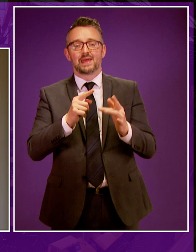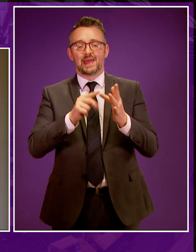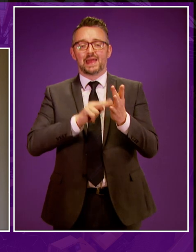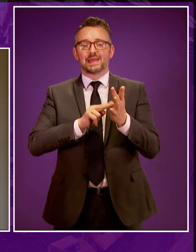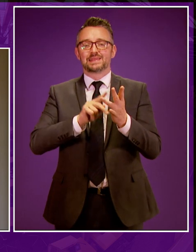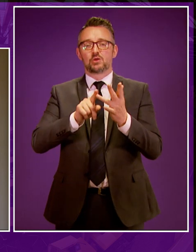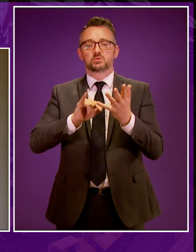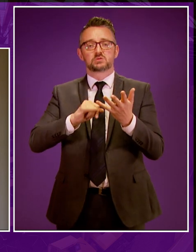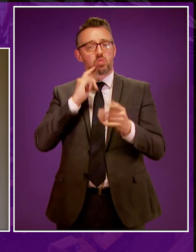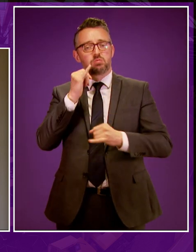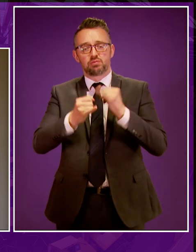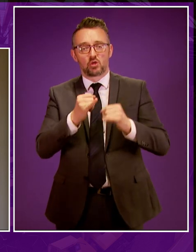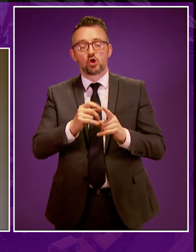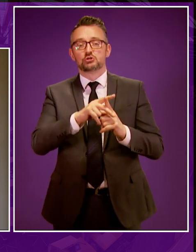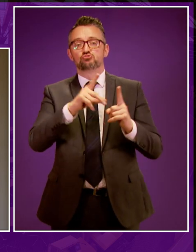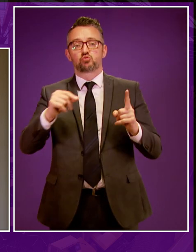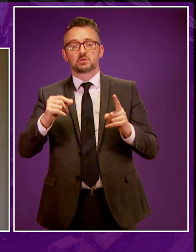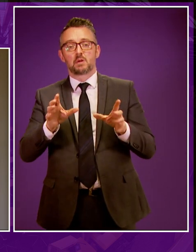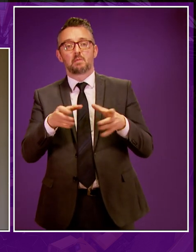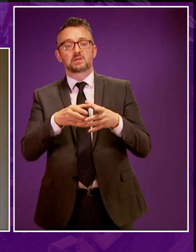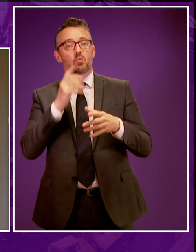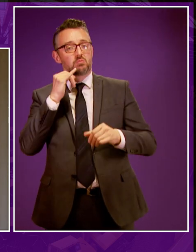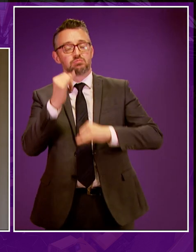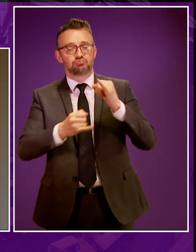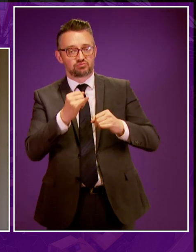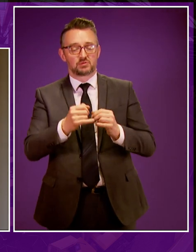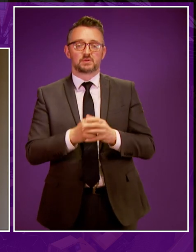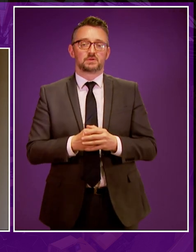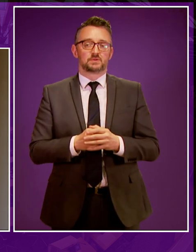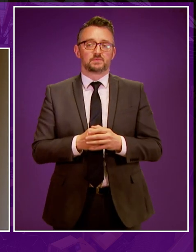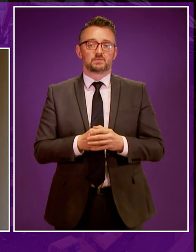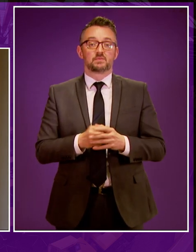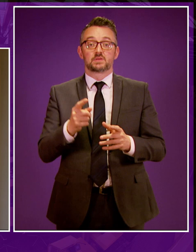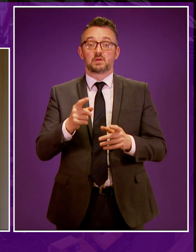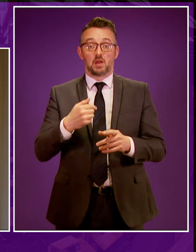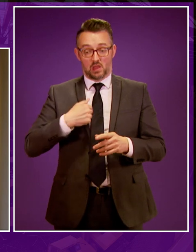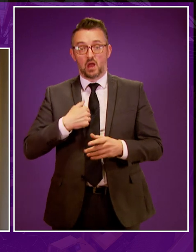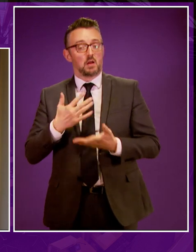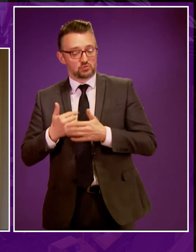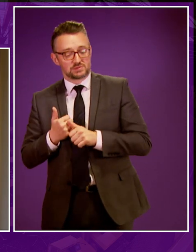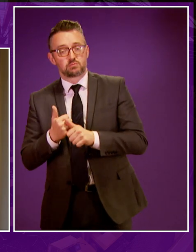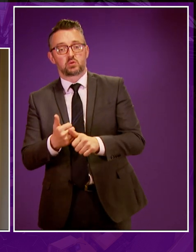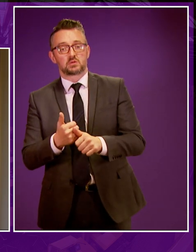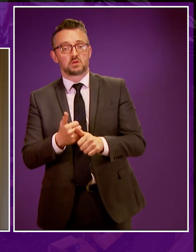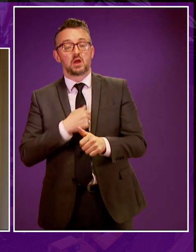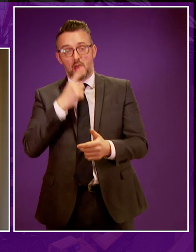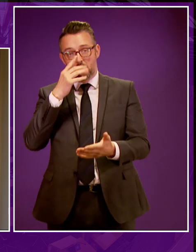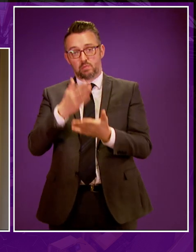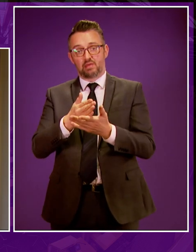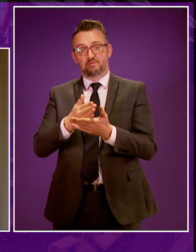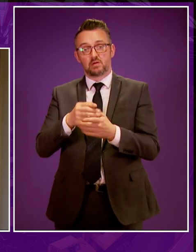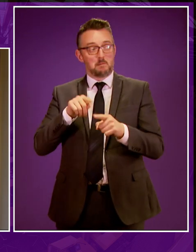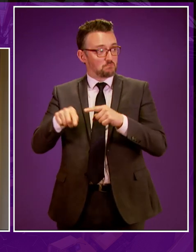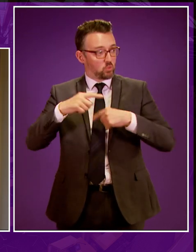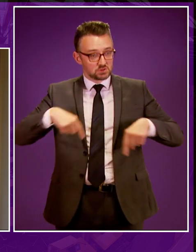Ineas, you'll incur the wrath of the Tory party and probably Fergus as well. But you will get my support. I believe you'll get the support of the